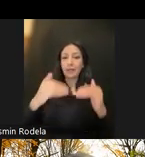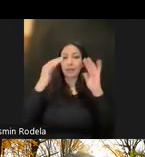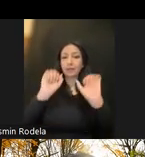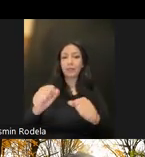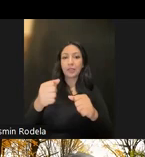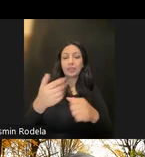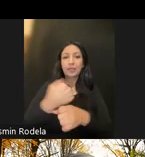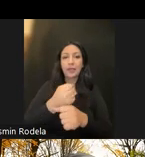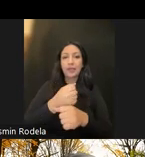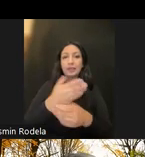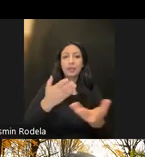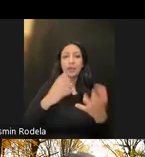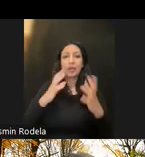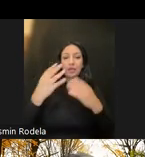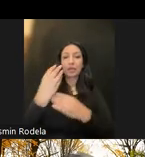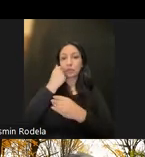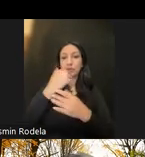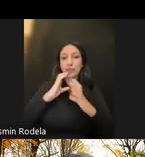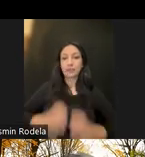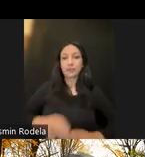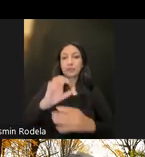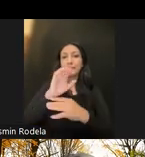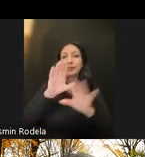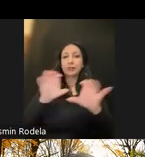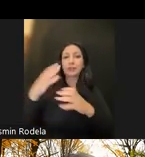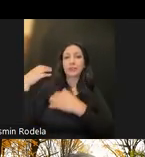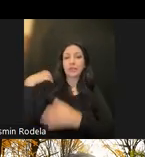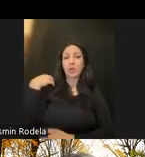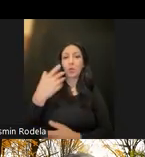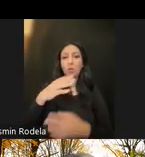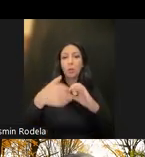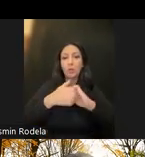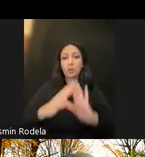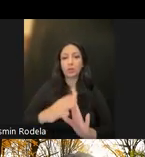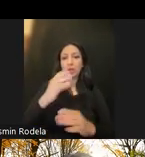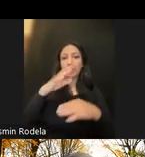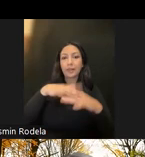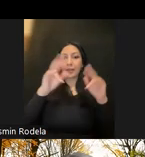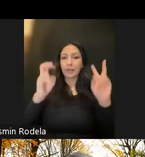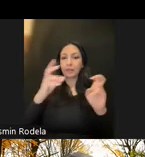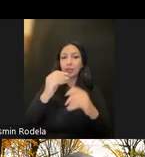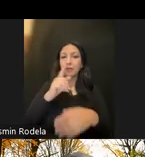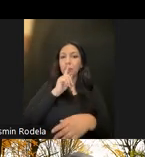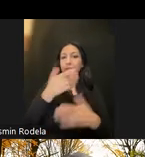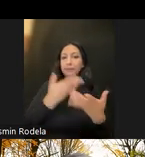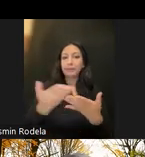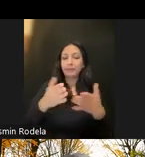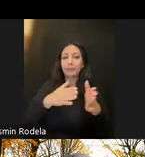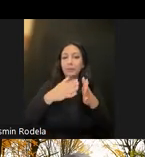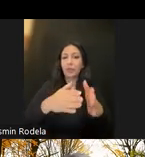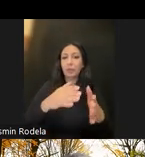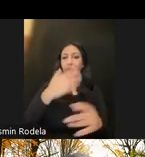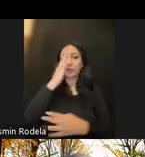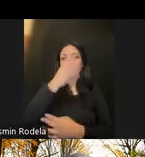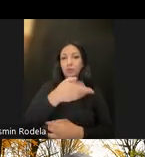consumer and stakeholder input on the issue and on the potential pathways forward. And then